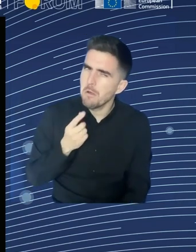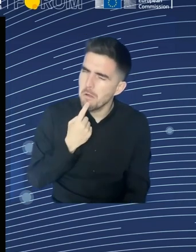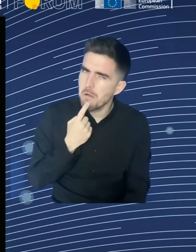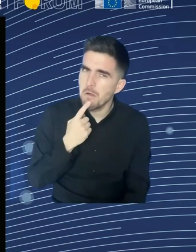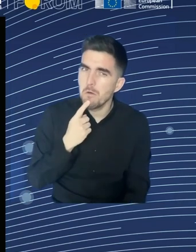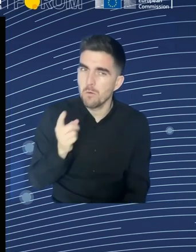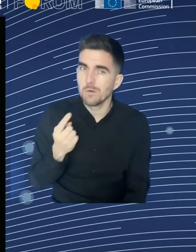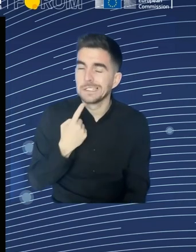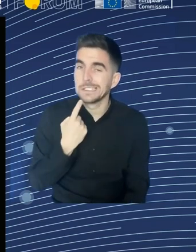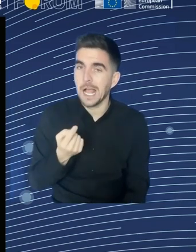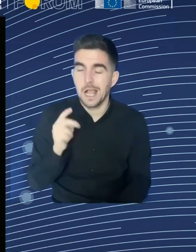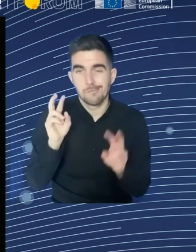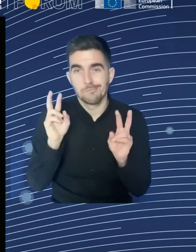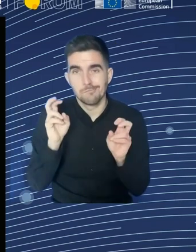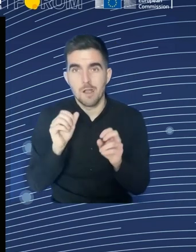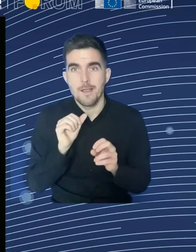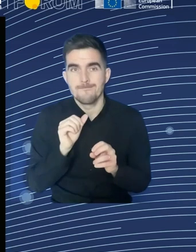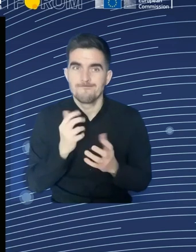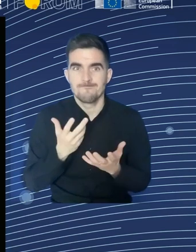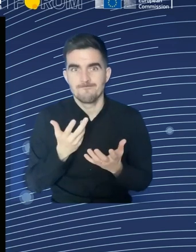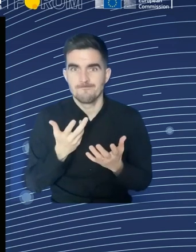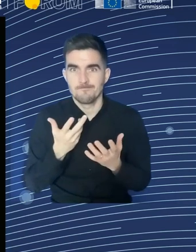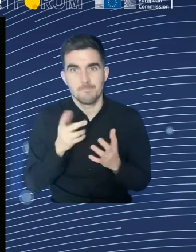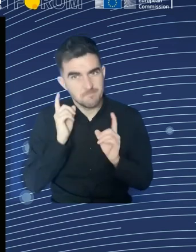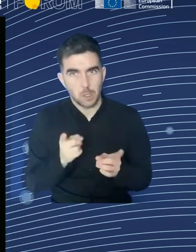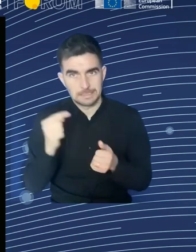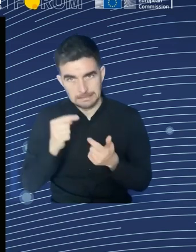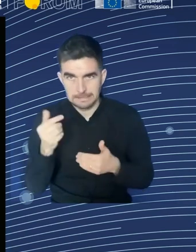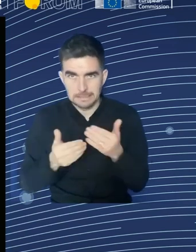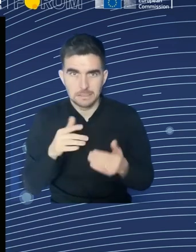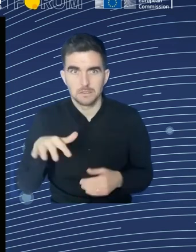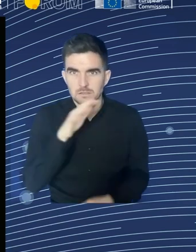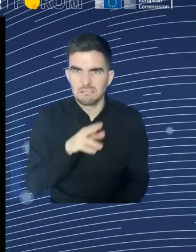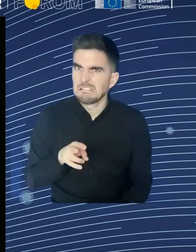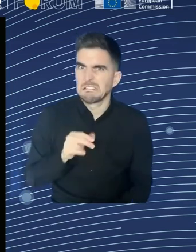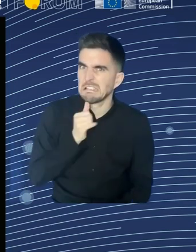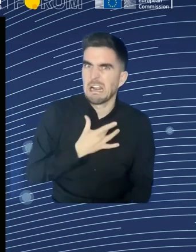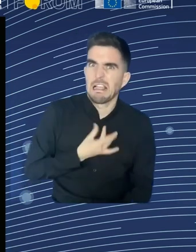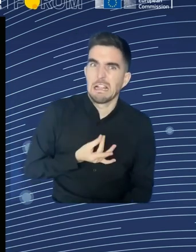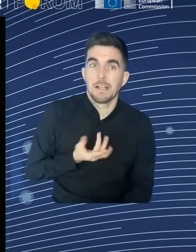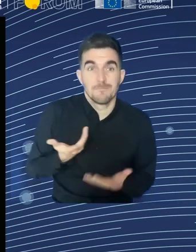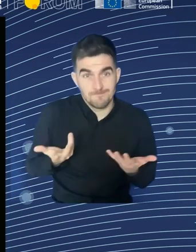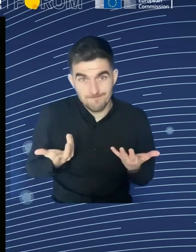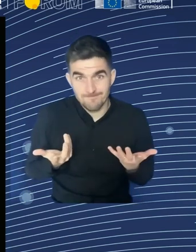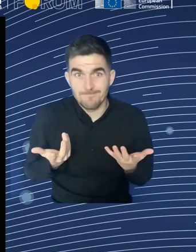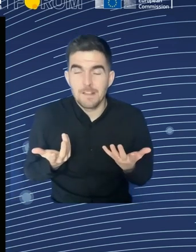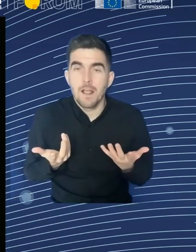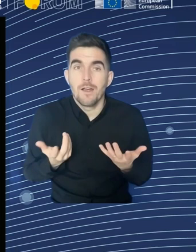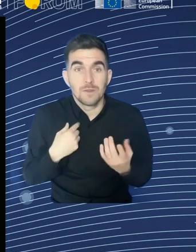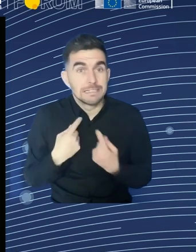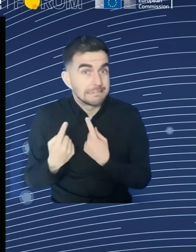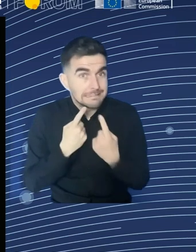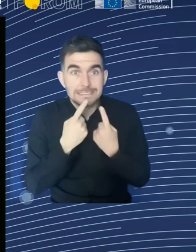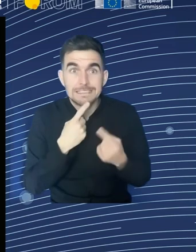to be considered. And that will also change over time as well, when we see an aging population. Tanya,